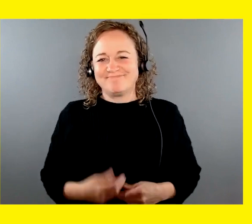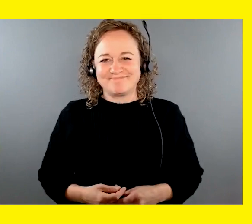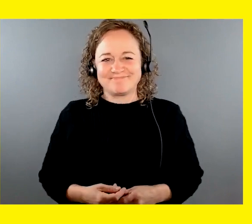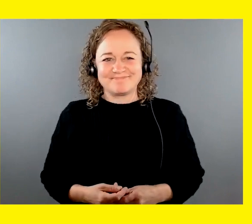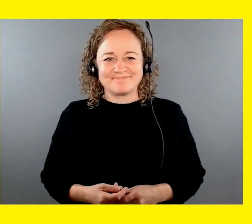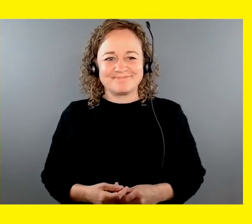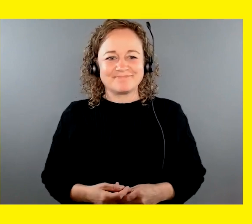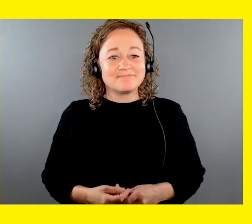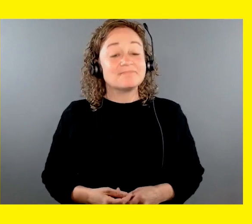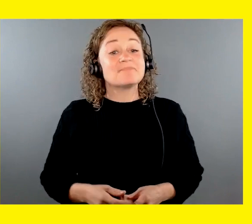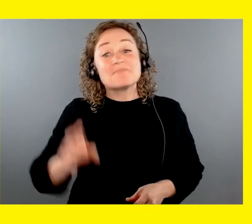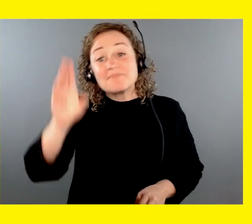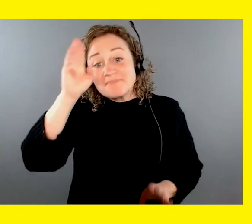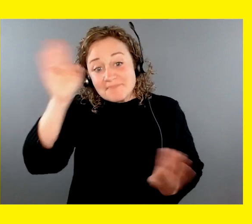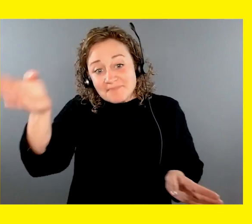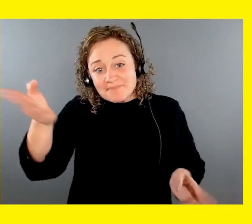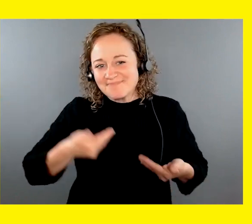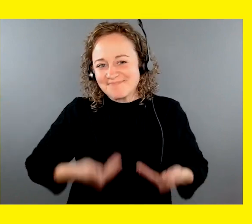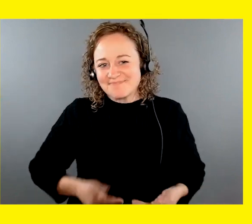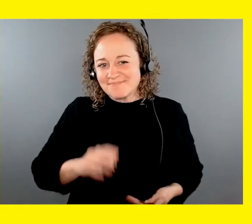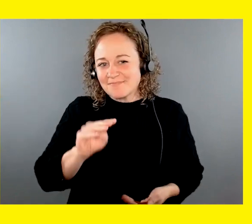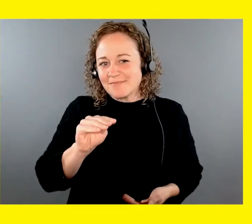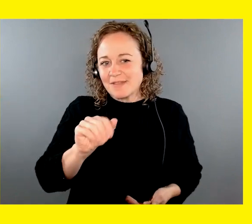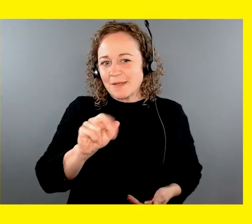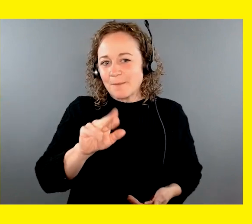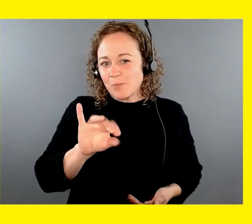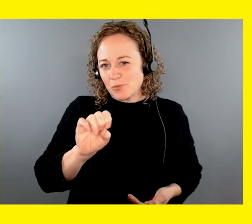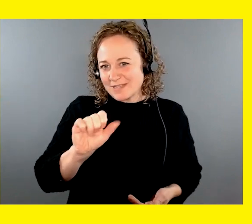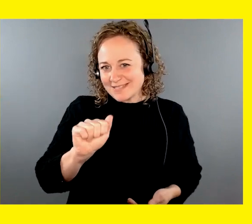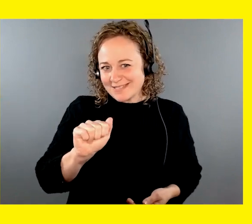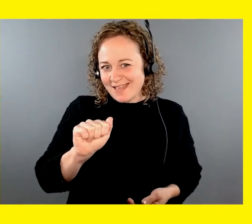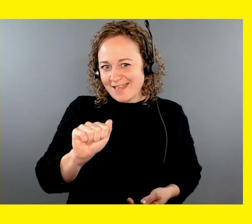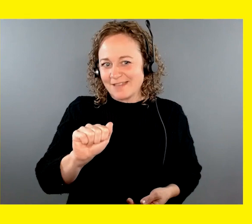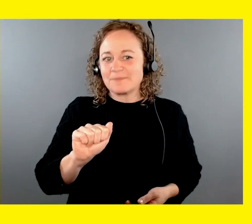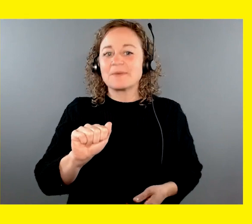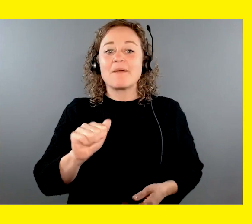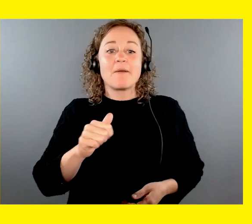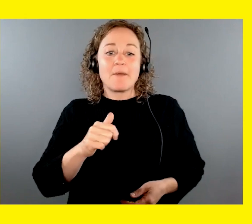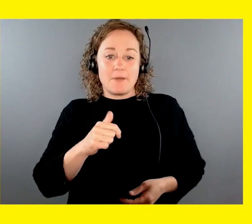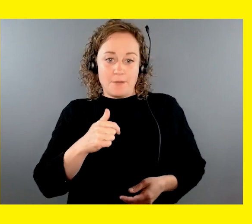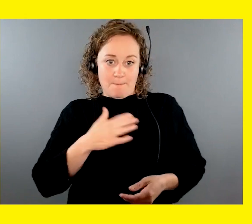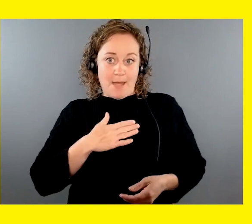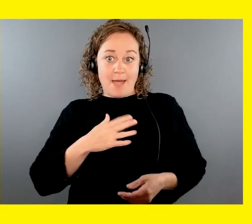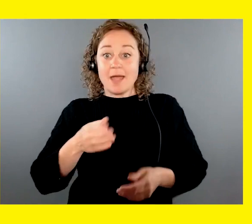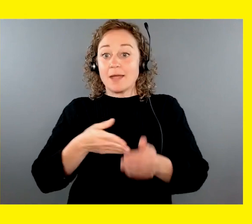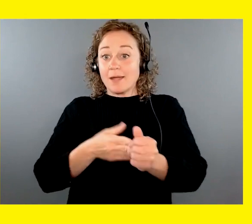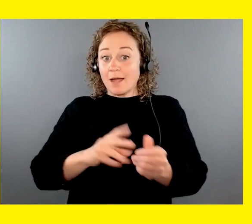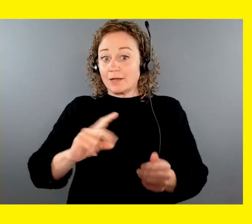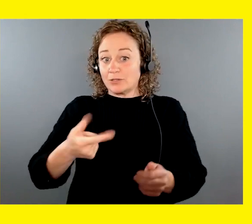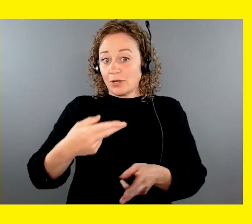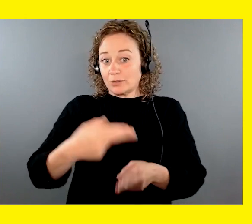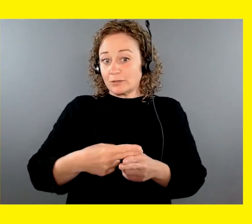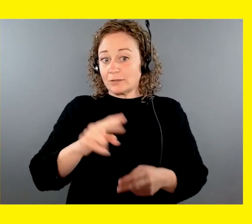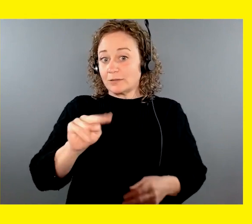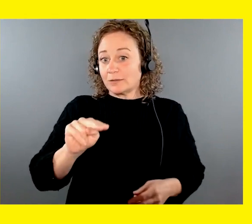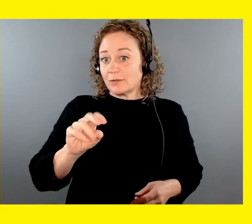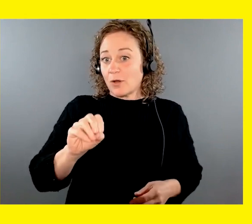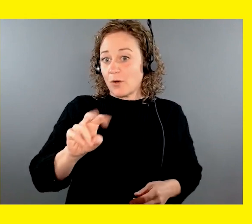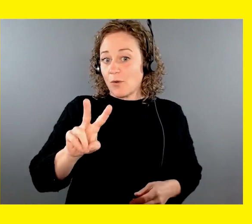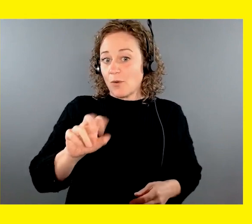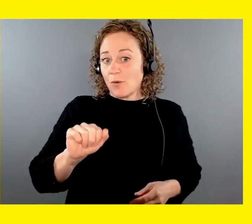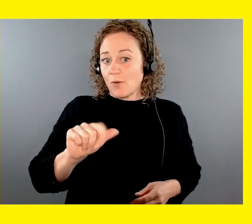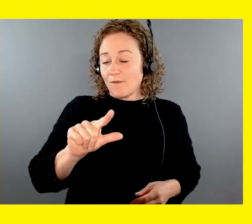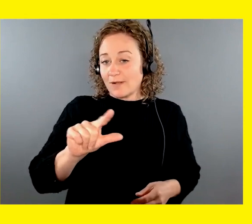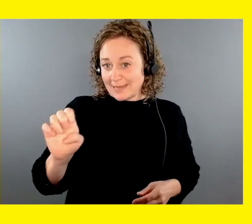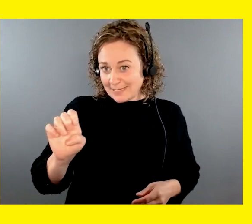Hi there. This is Marisa Hersey Meisner. I am with my guide